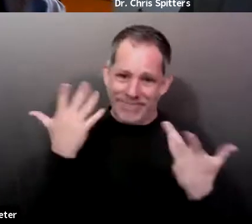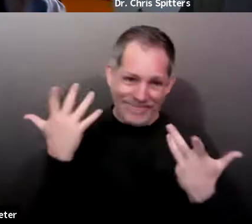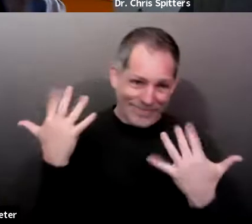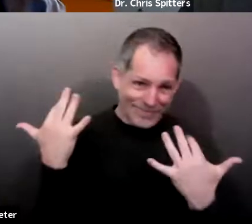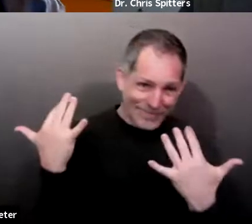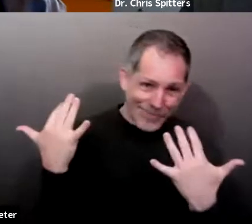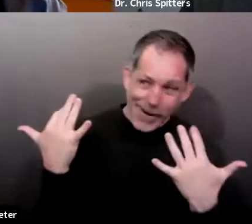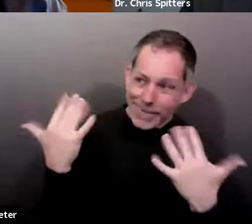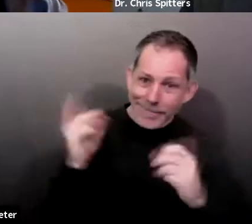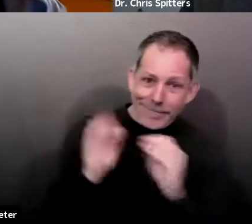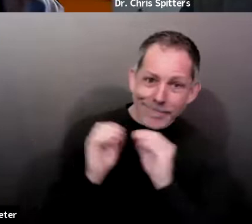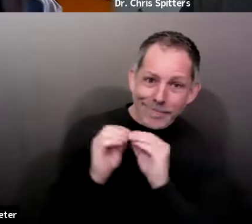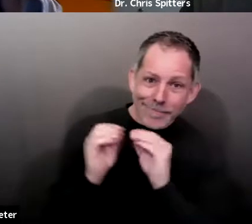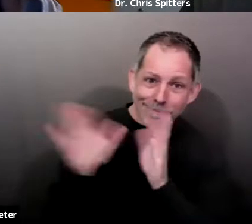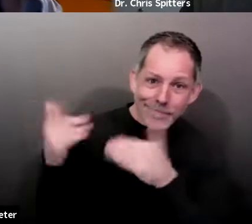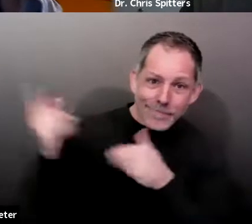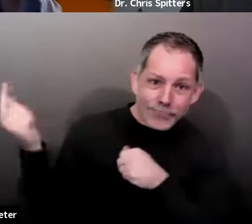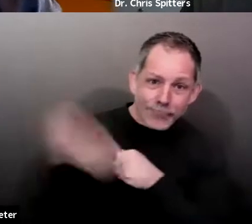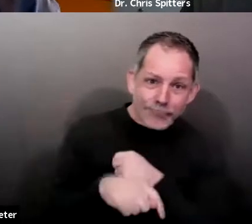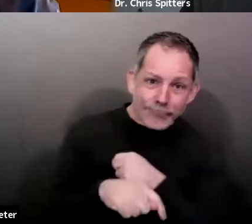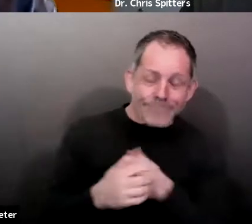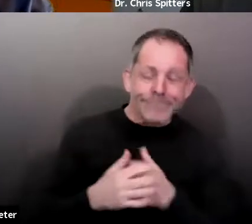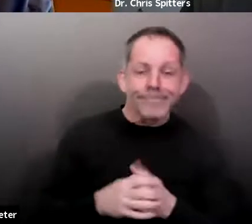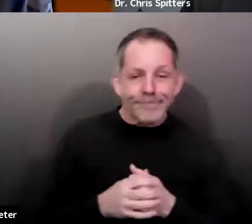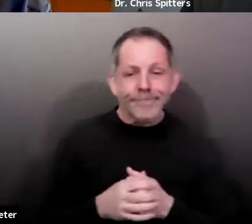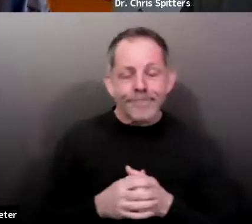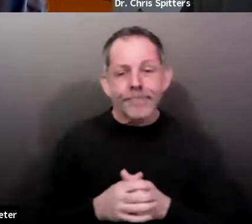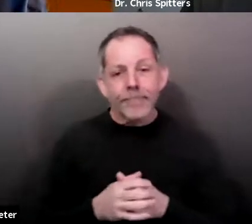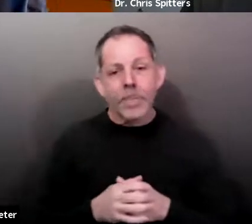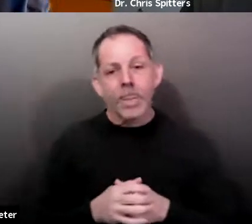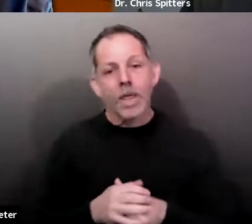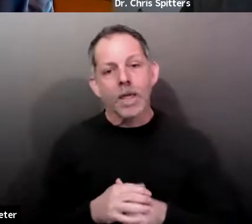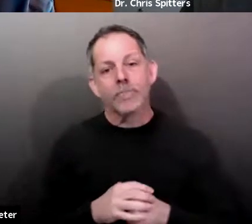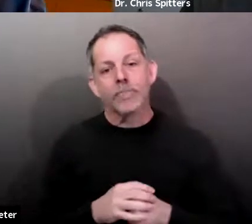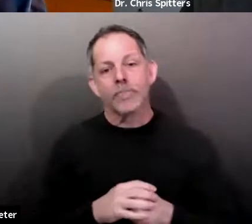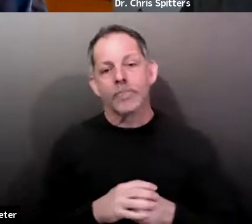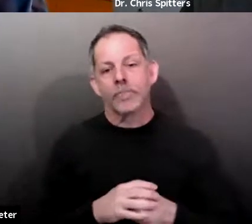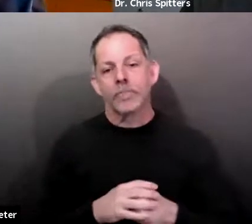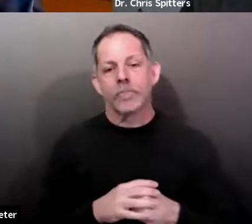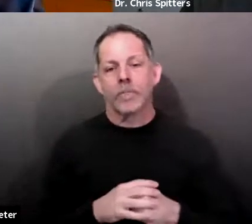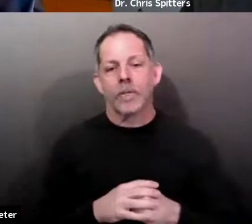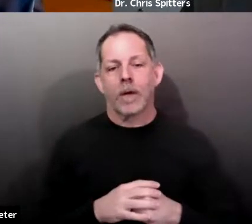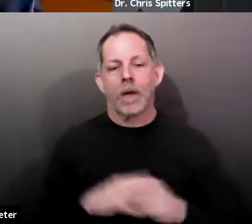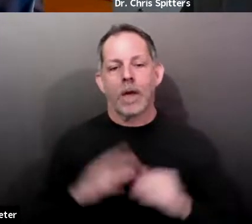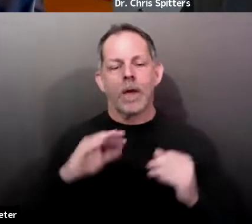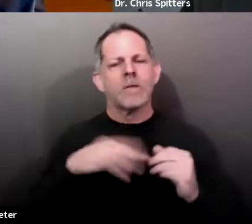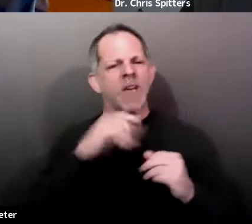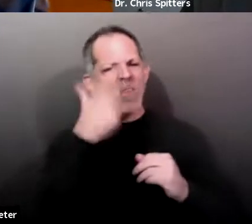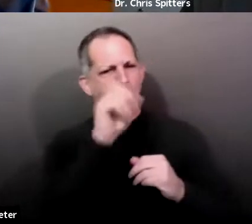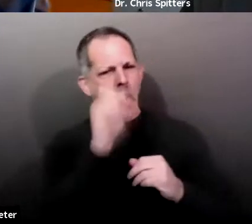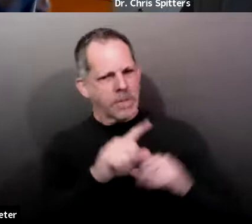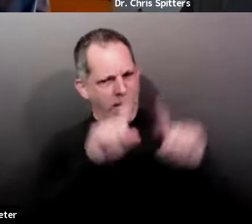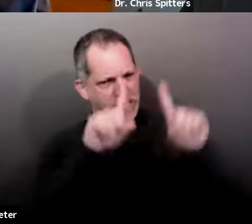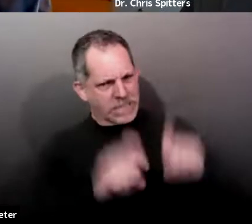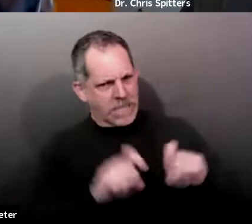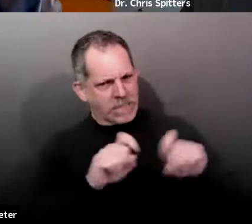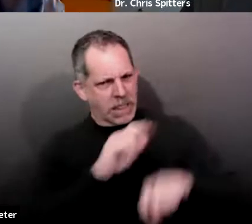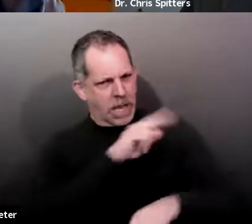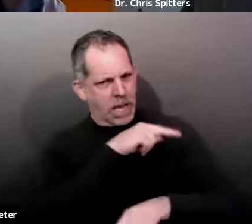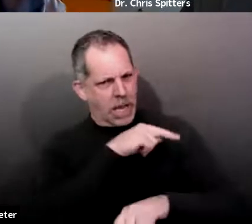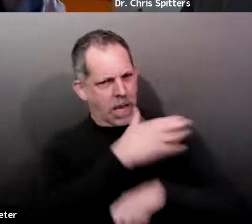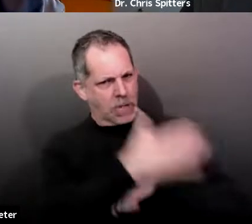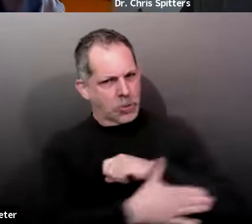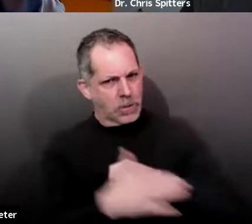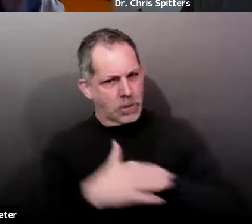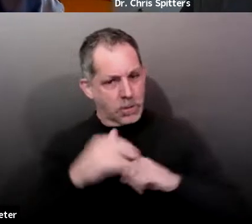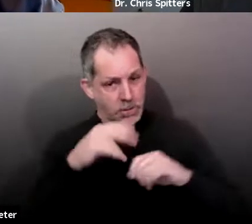Okay. There's a question about the state of testing in the County. Are we seeing a decrease in testing for the virus now that more